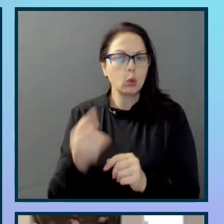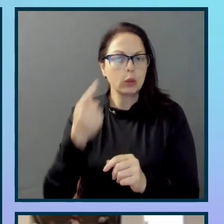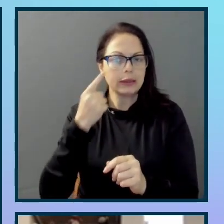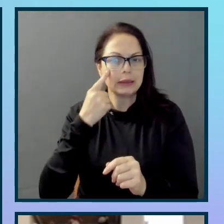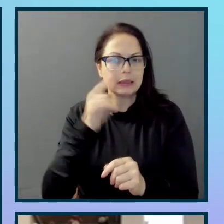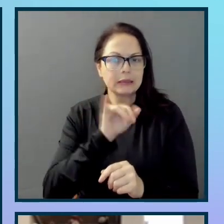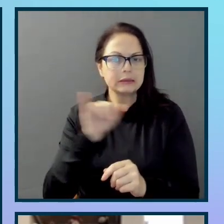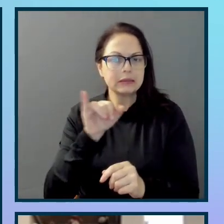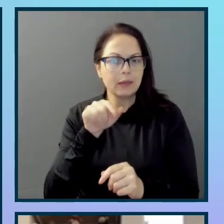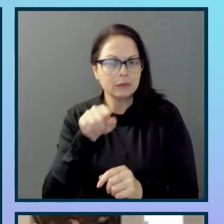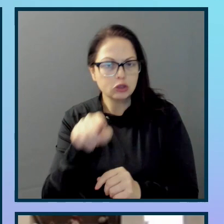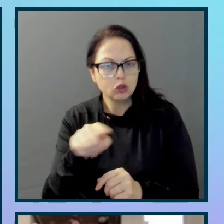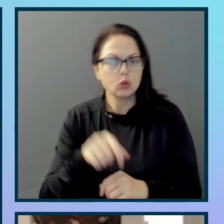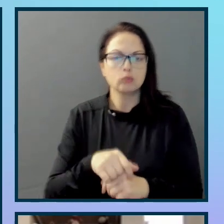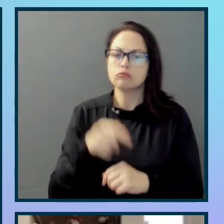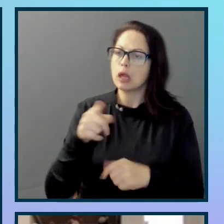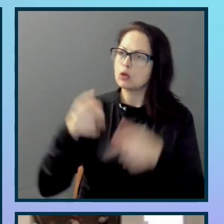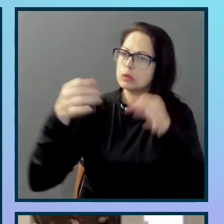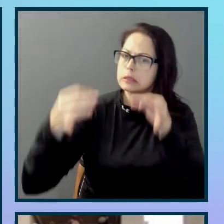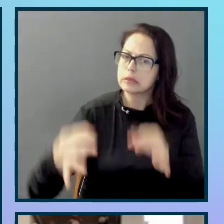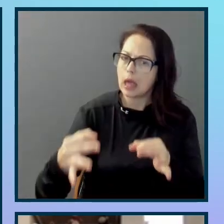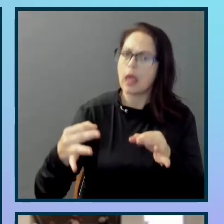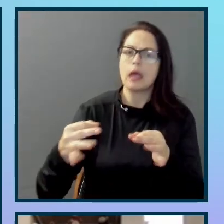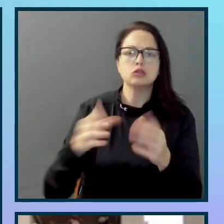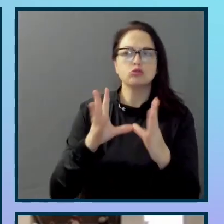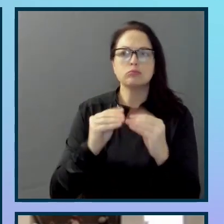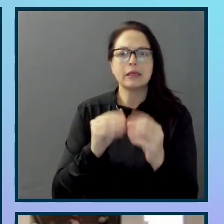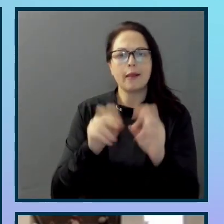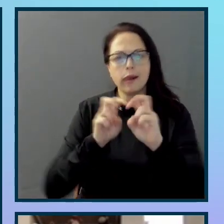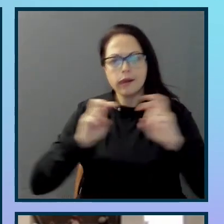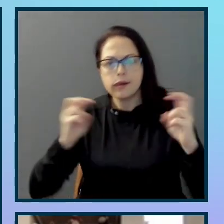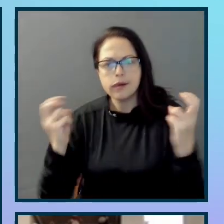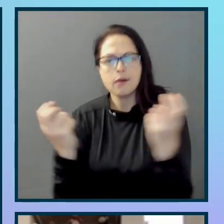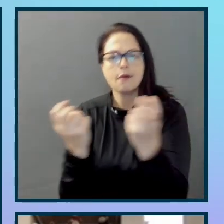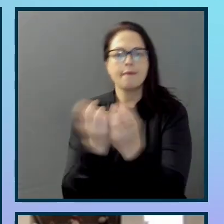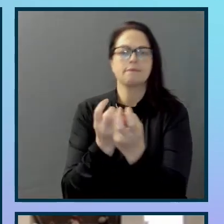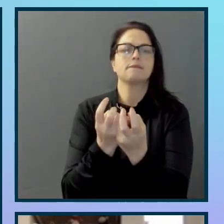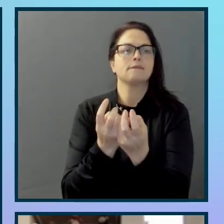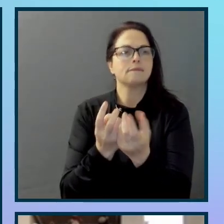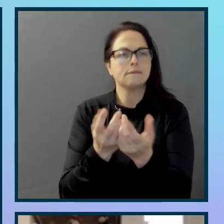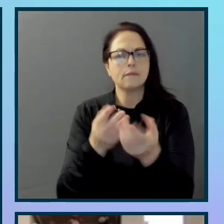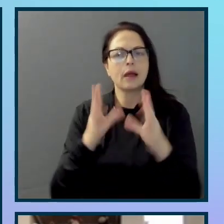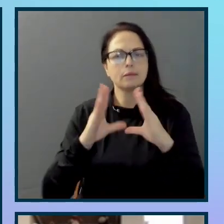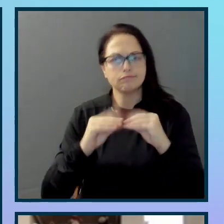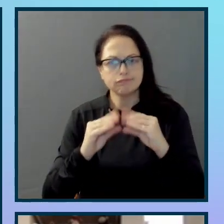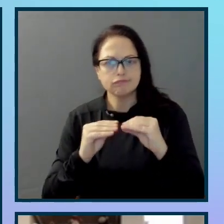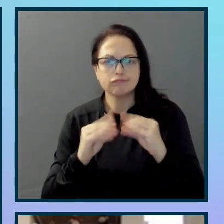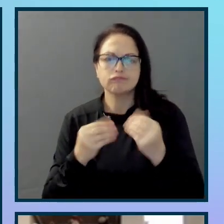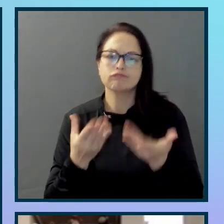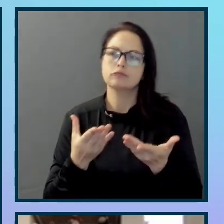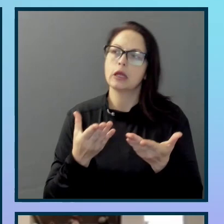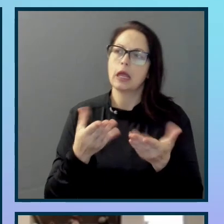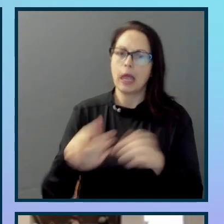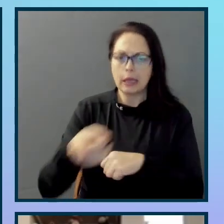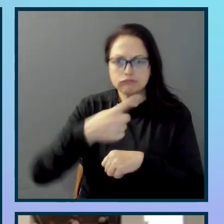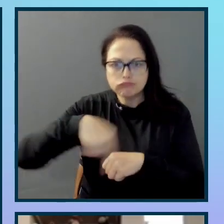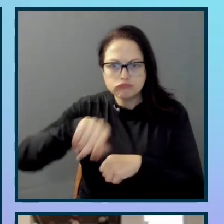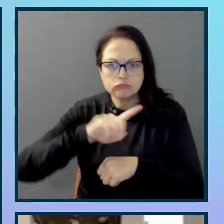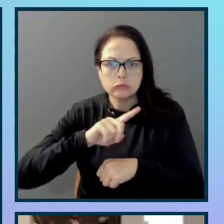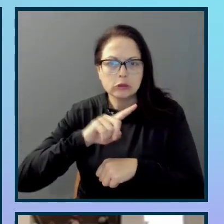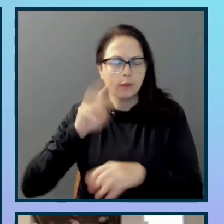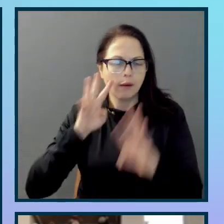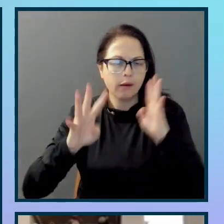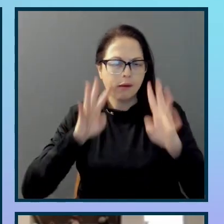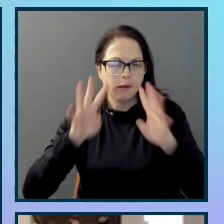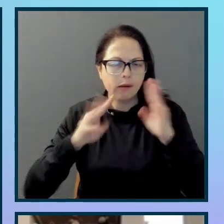You decide to meet up and talk about accessibility. At this meeting, you devise a plan to create an informal